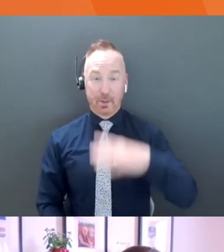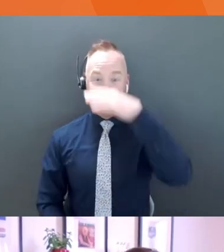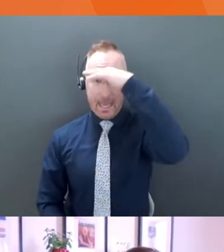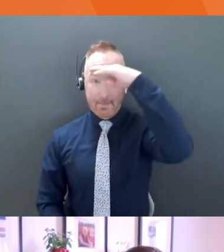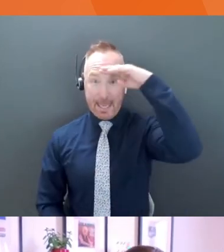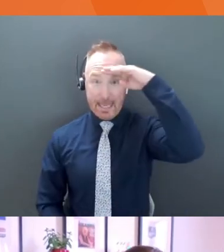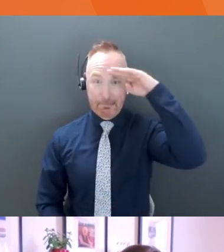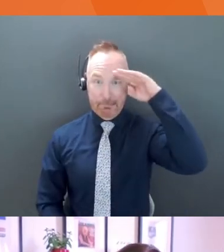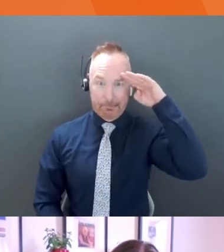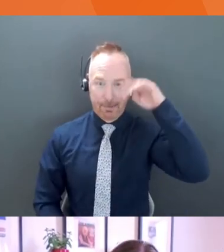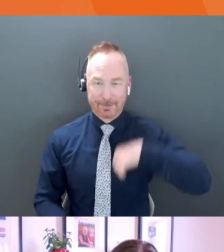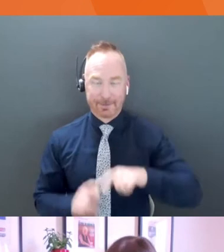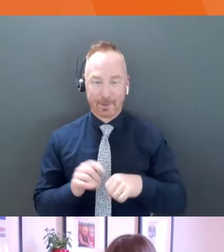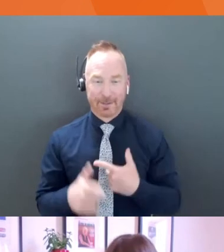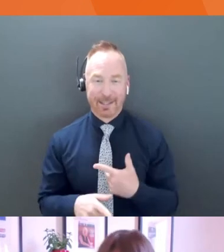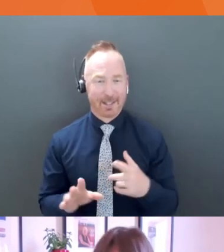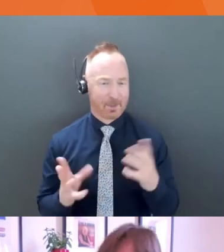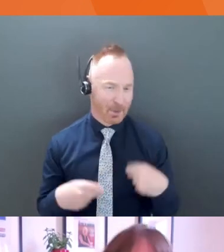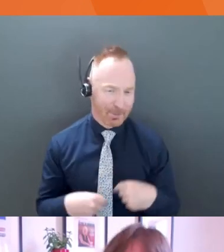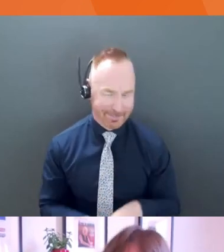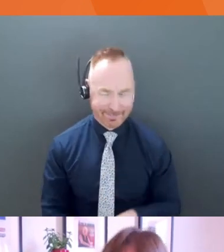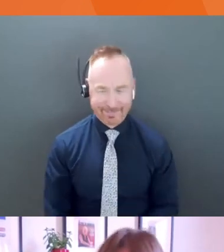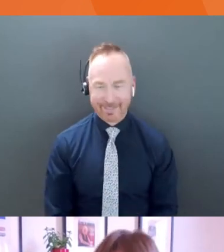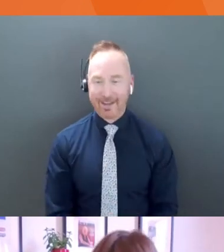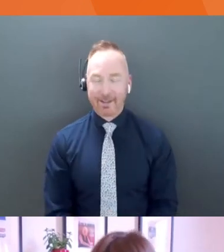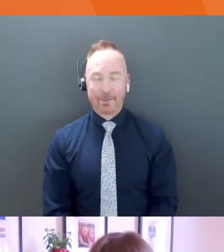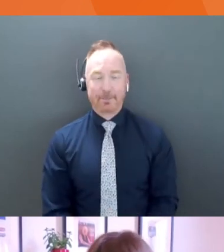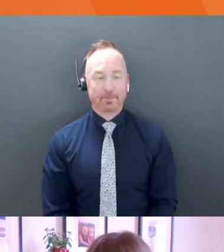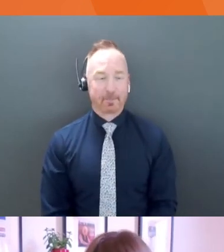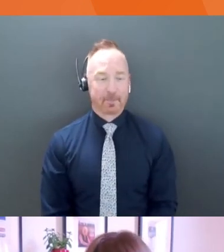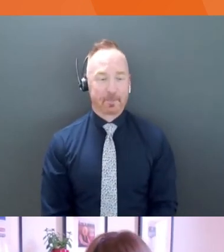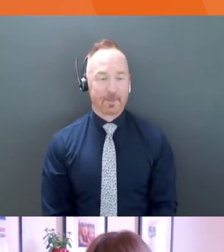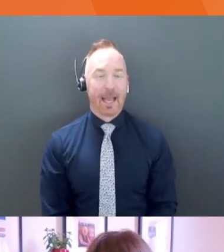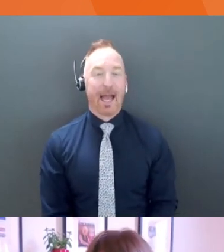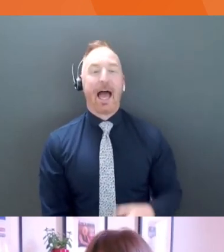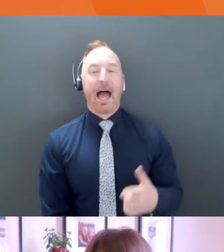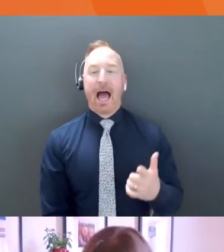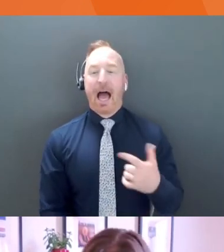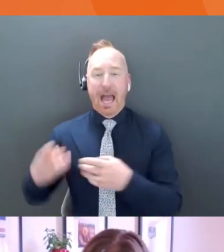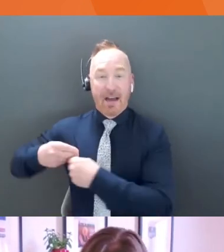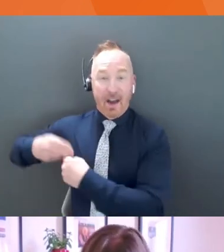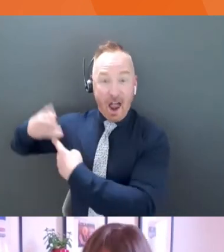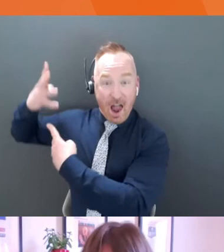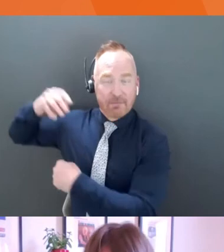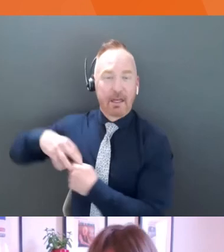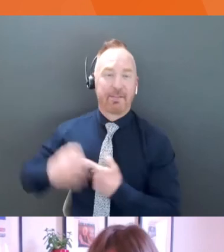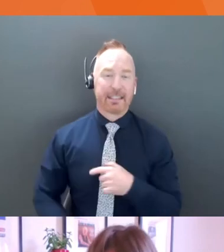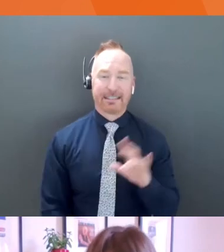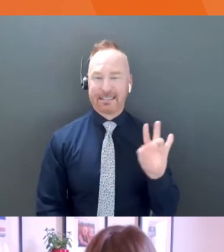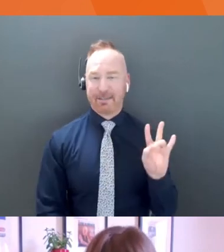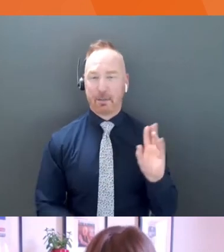Never. Your bangs look lovely. Um, I have about seven more questions, so we'll try to get through the best things we can.